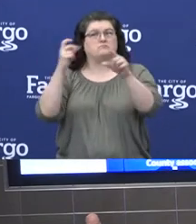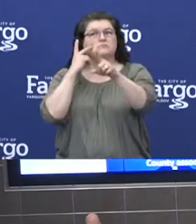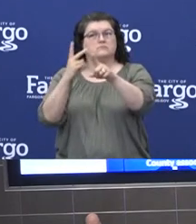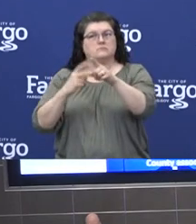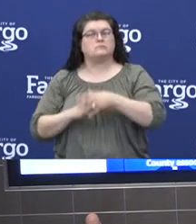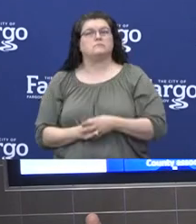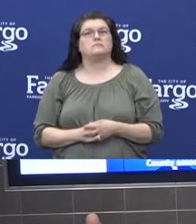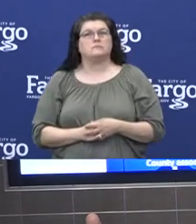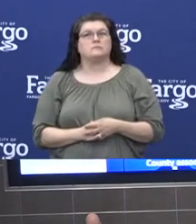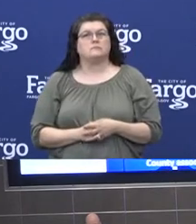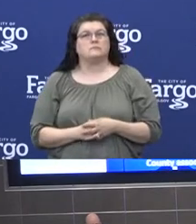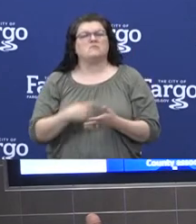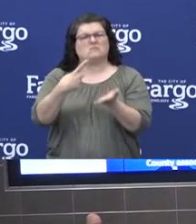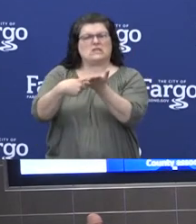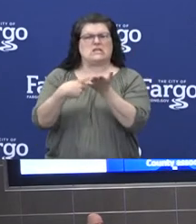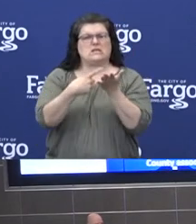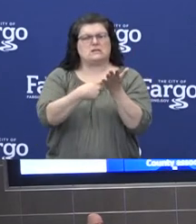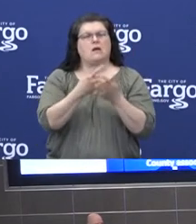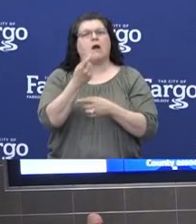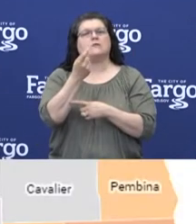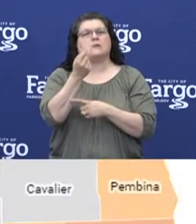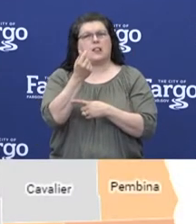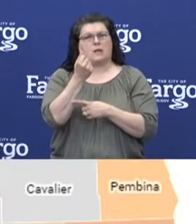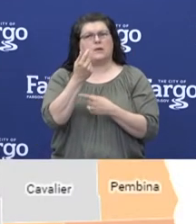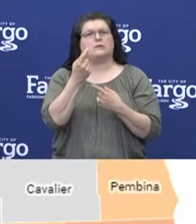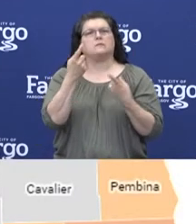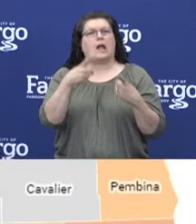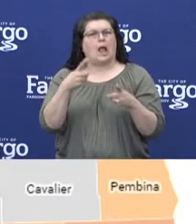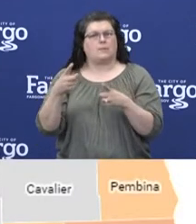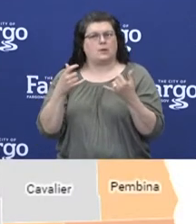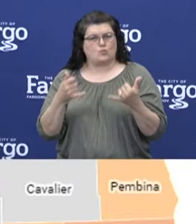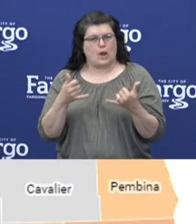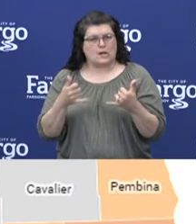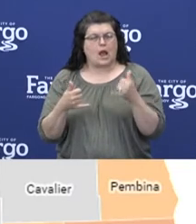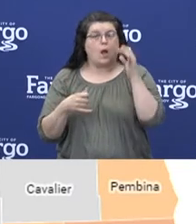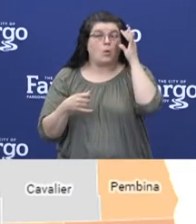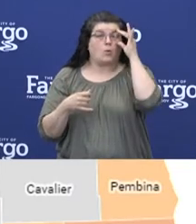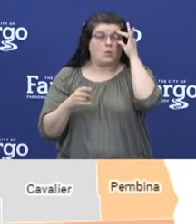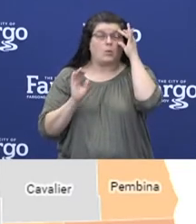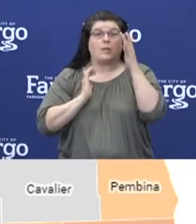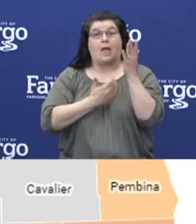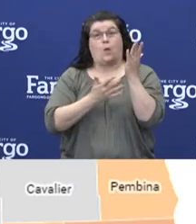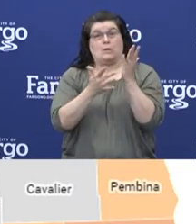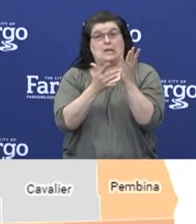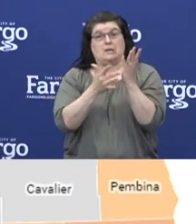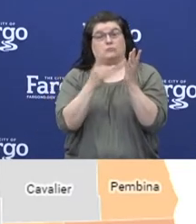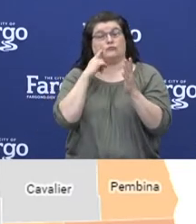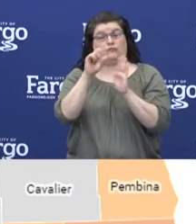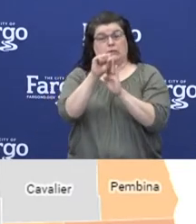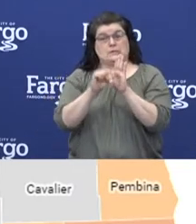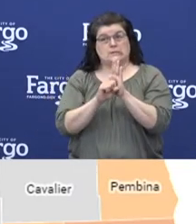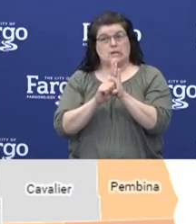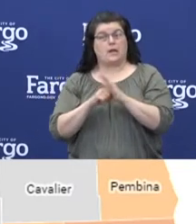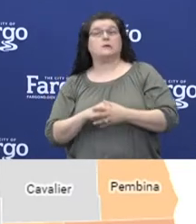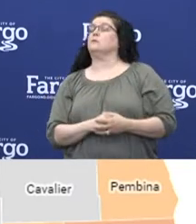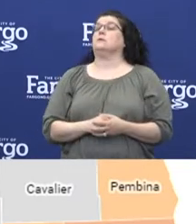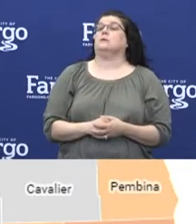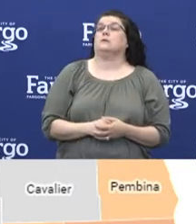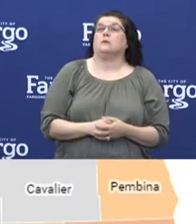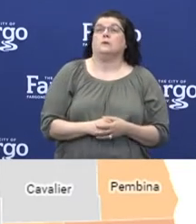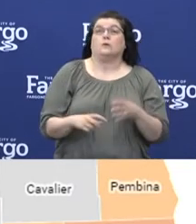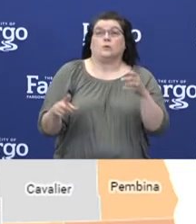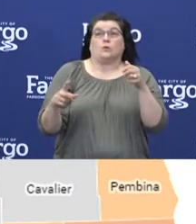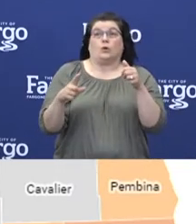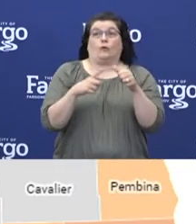I'll be going over just a little bit of where we're currently at with the epidemiology in the state. And so the first